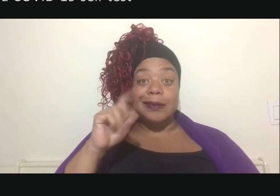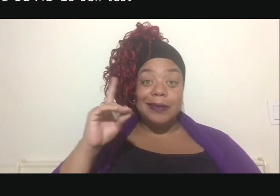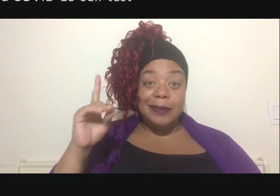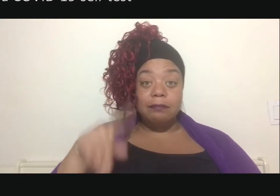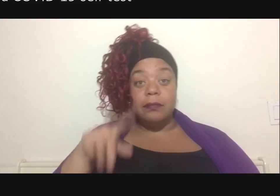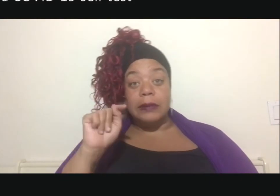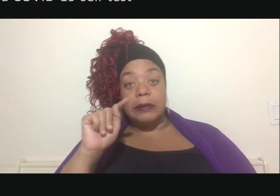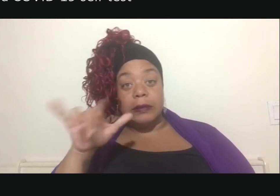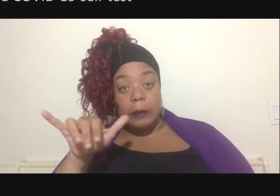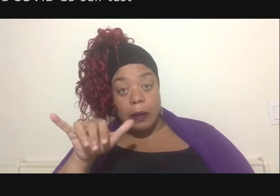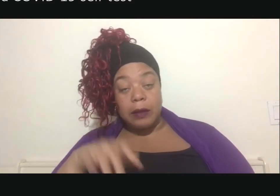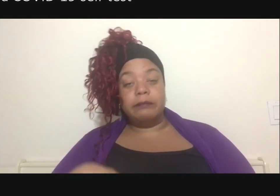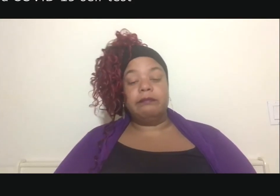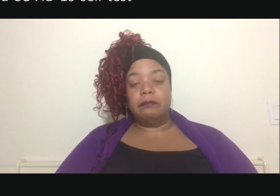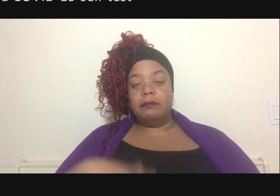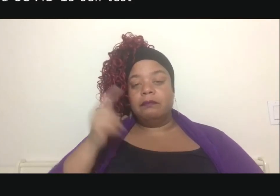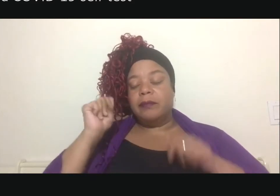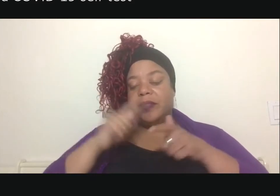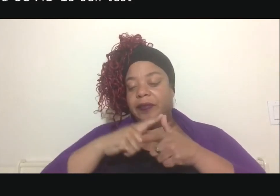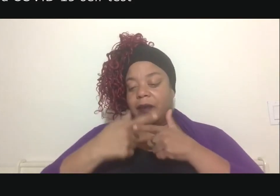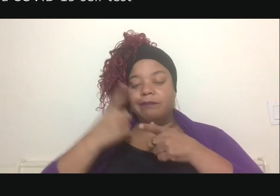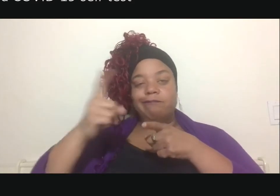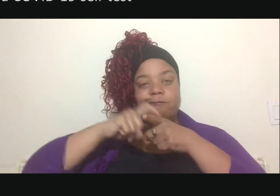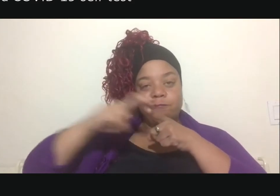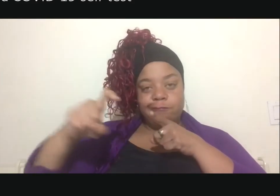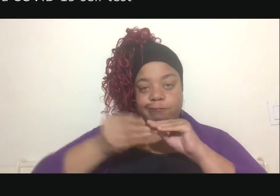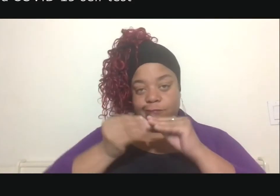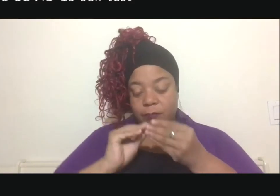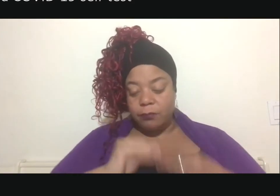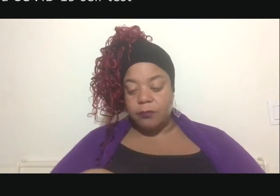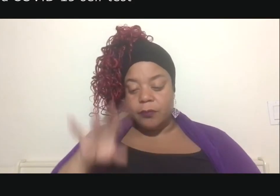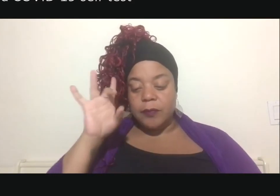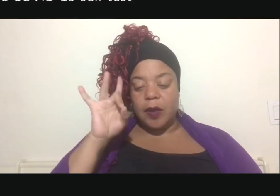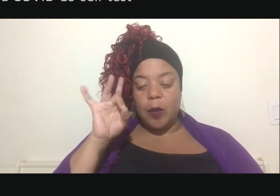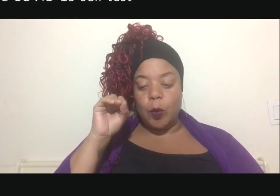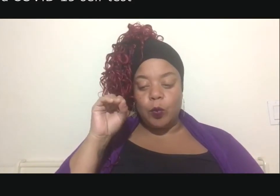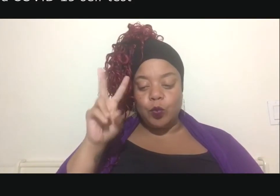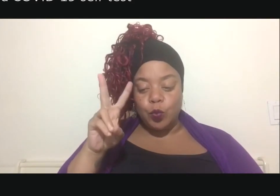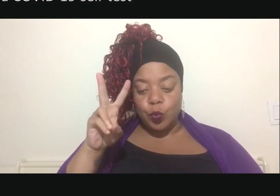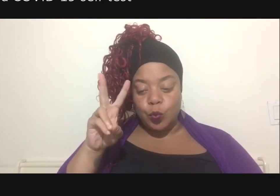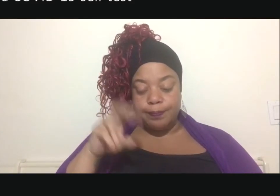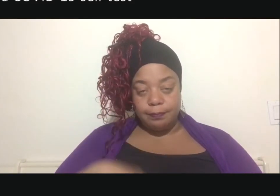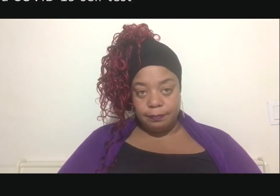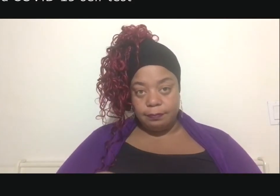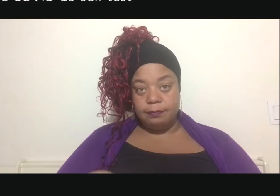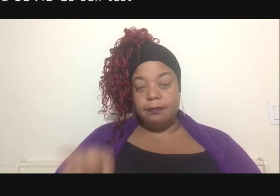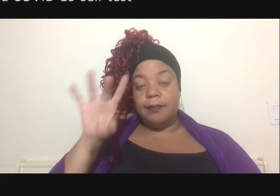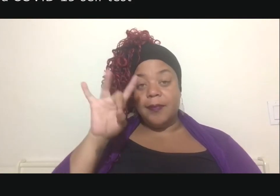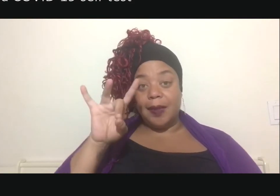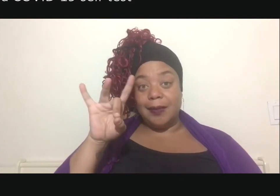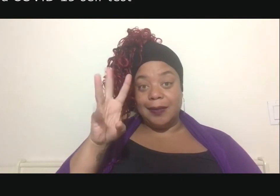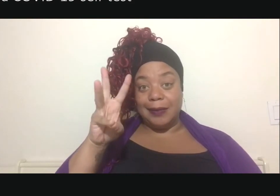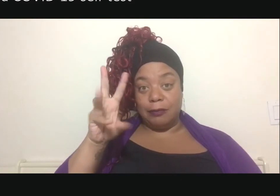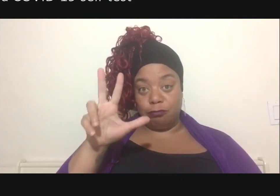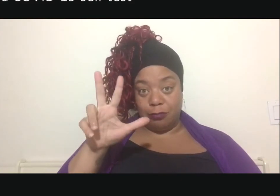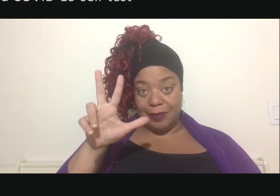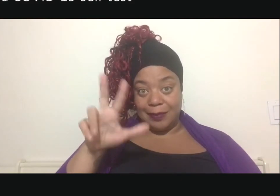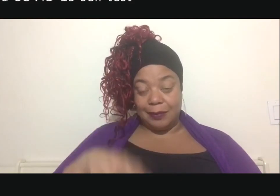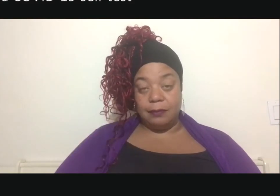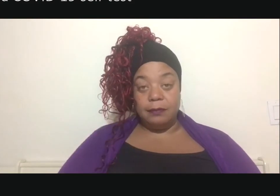If your test comes back positive, please call 802-863